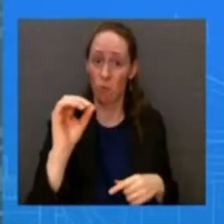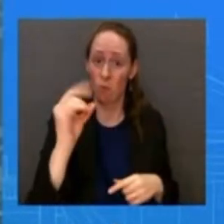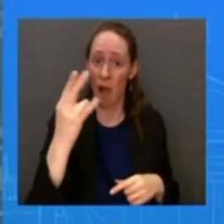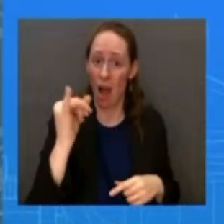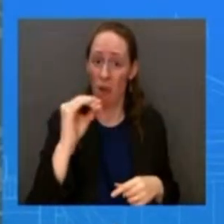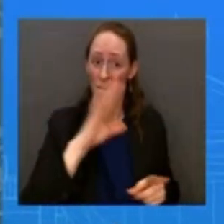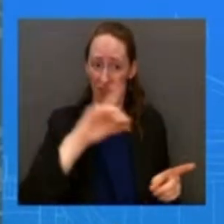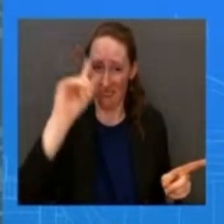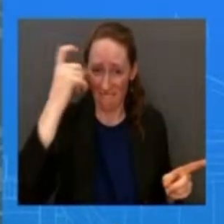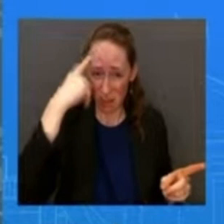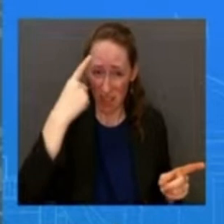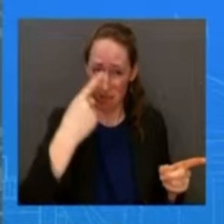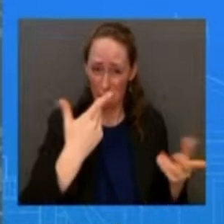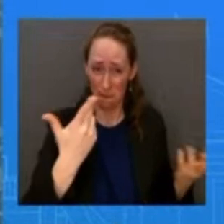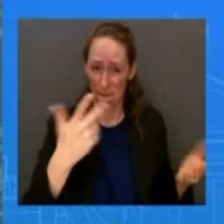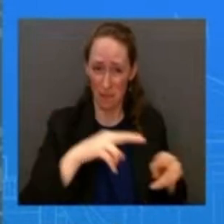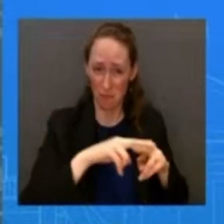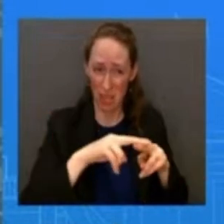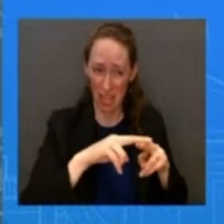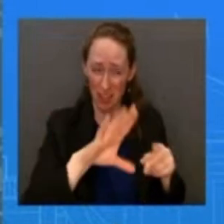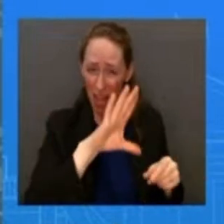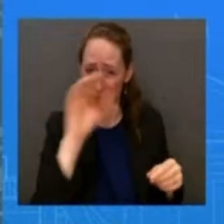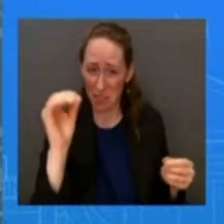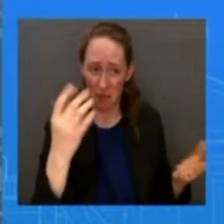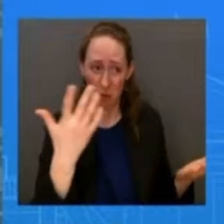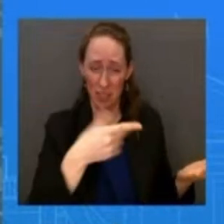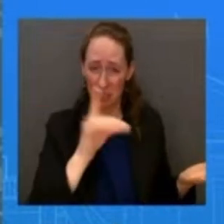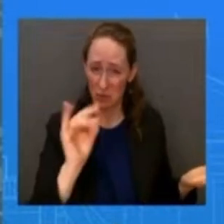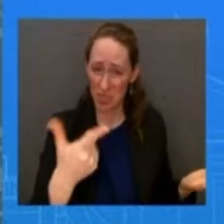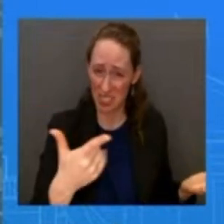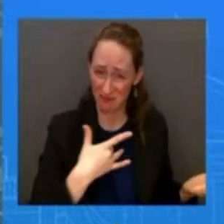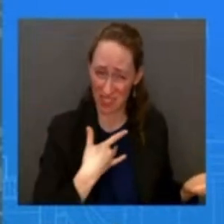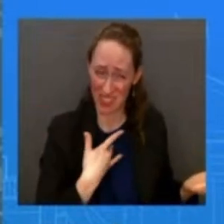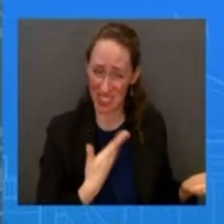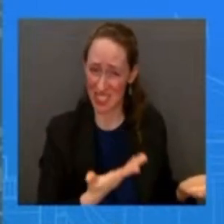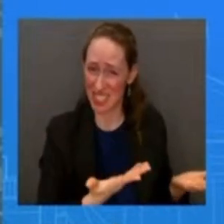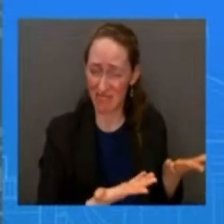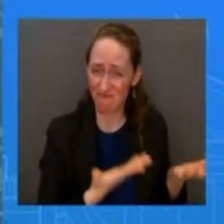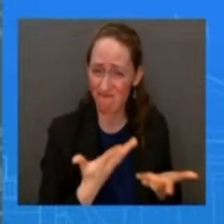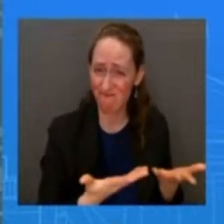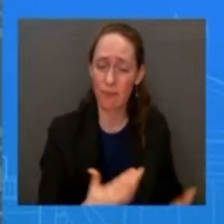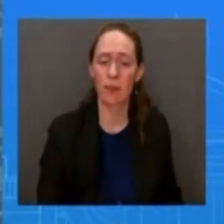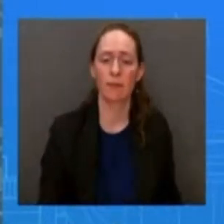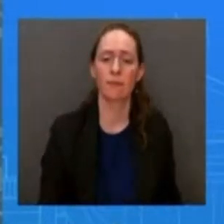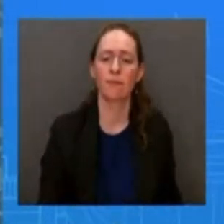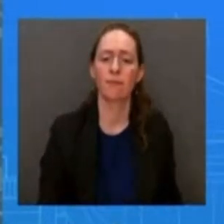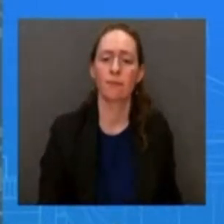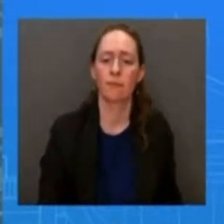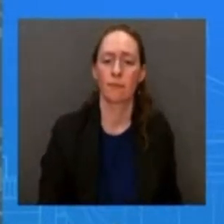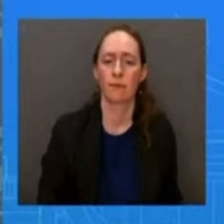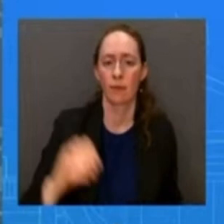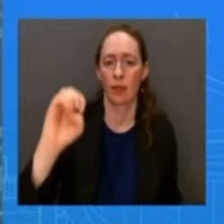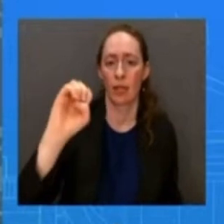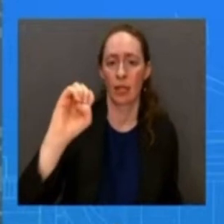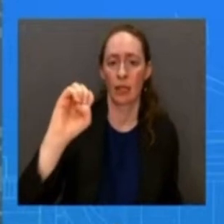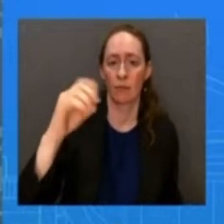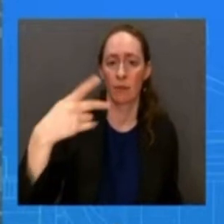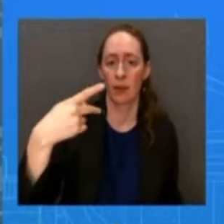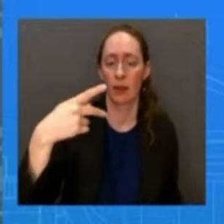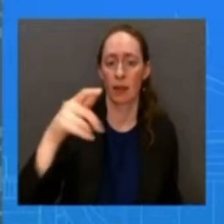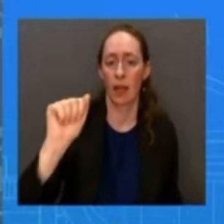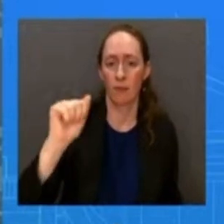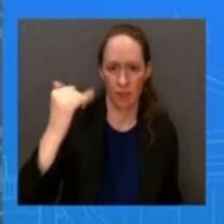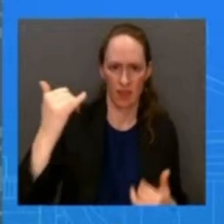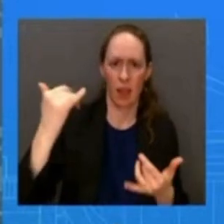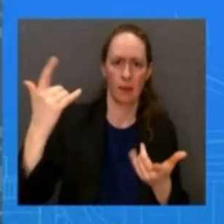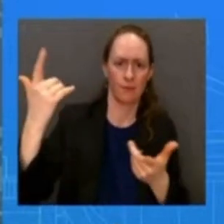this um i'll take your last question first which is uh epa is working hand in glove with the state of ohio uh and we think